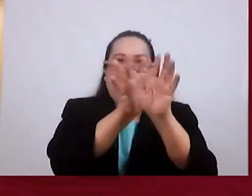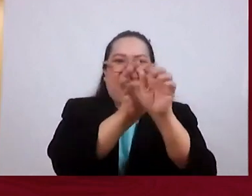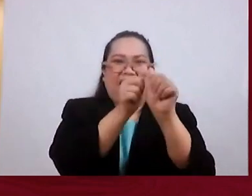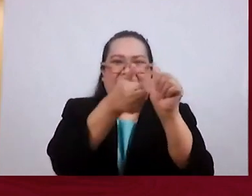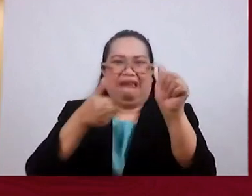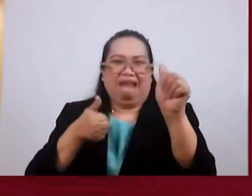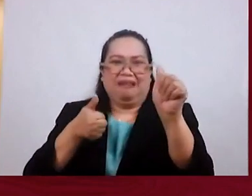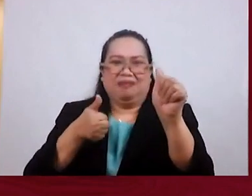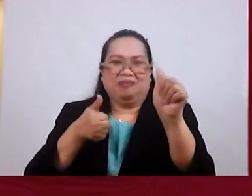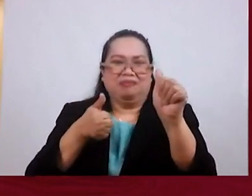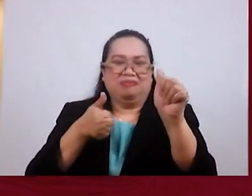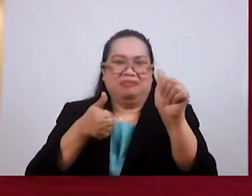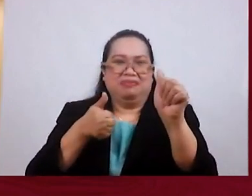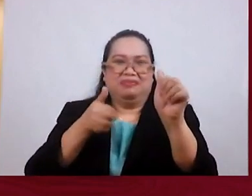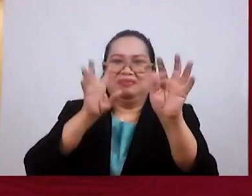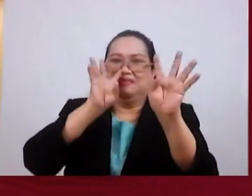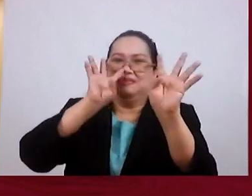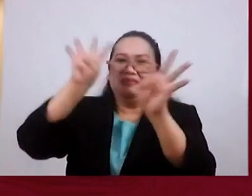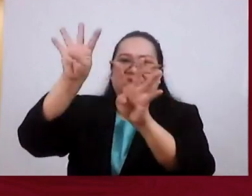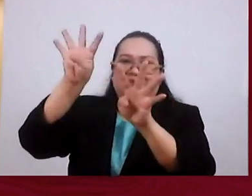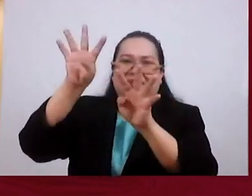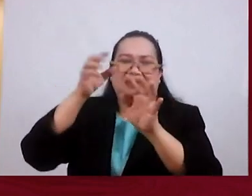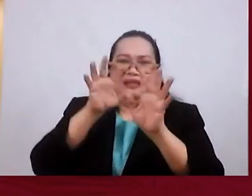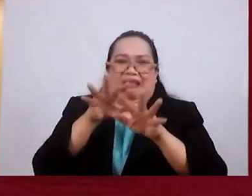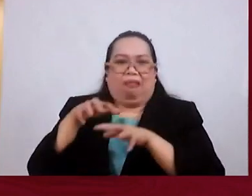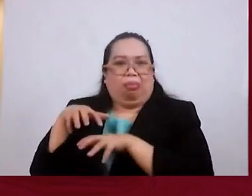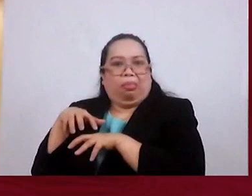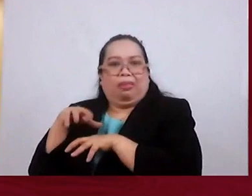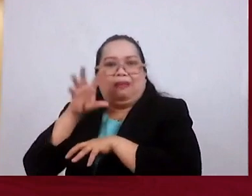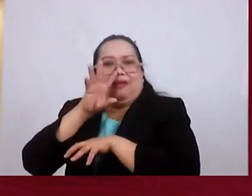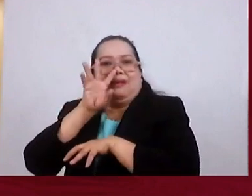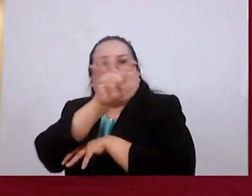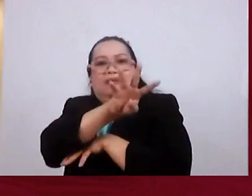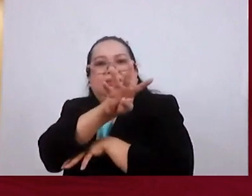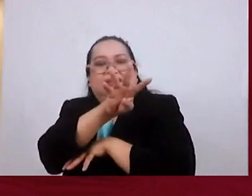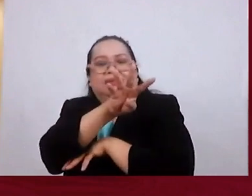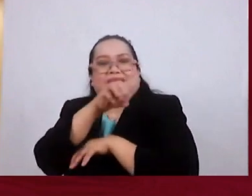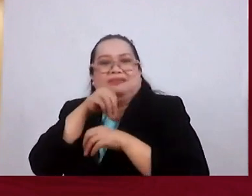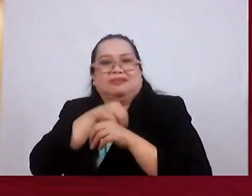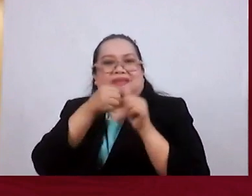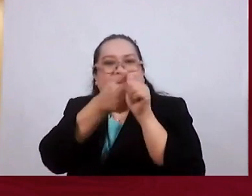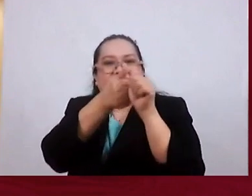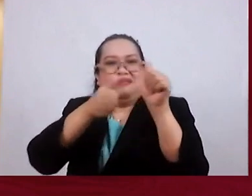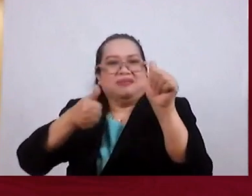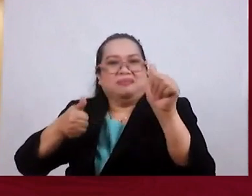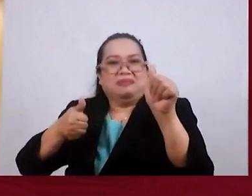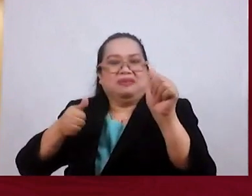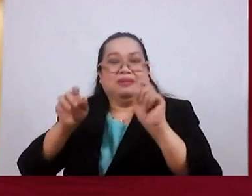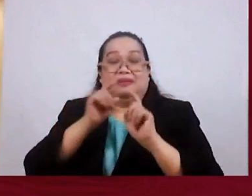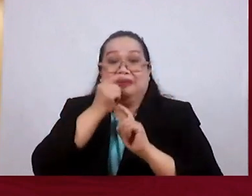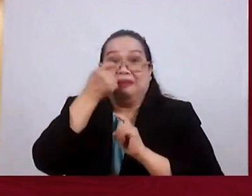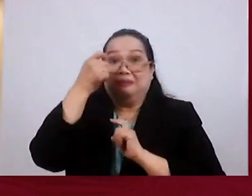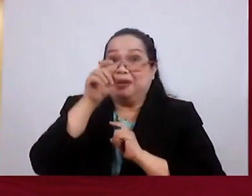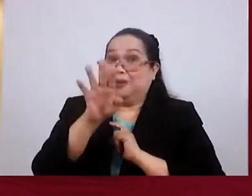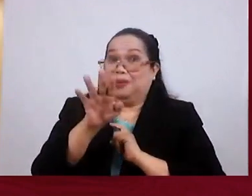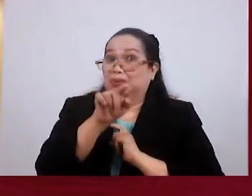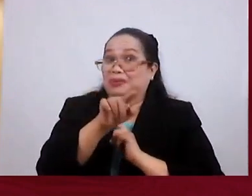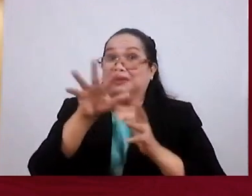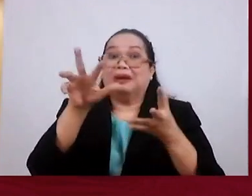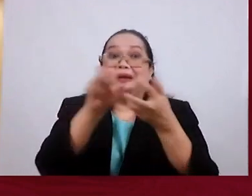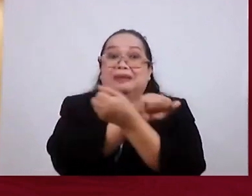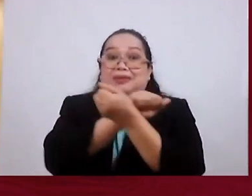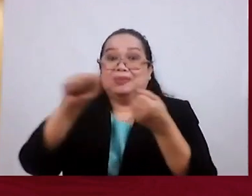Is Referring To Departure We Are Not Those Who Will Go Into Apostasy Because They Are